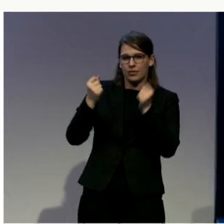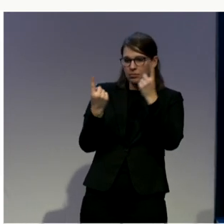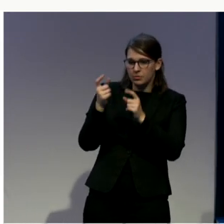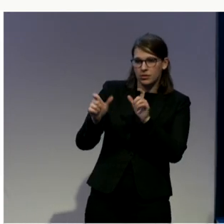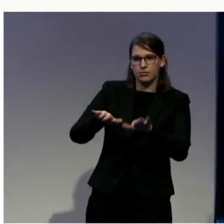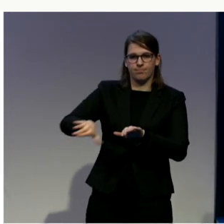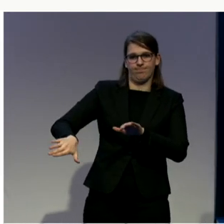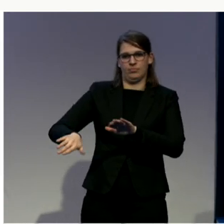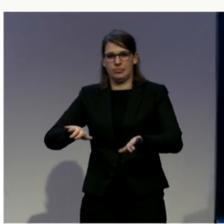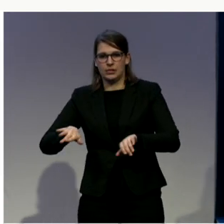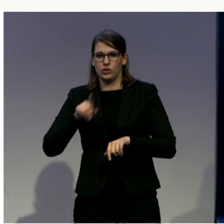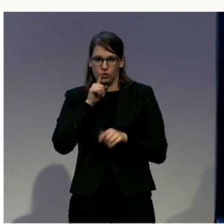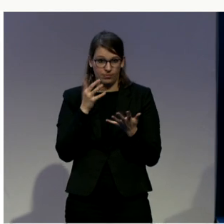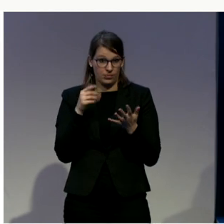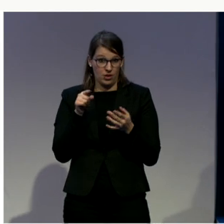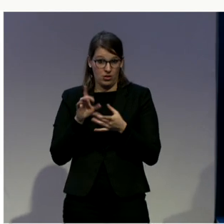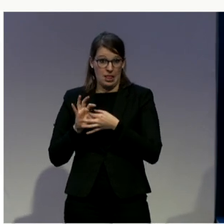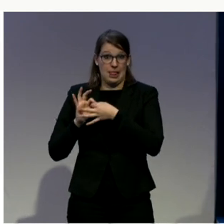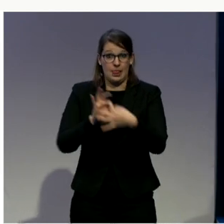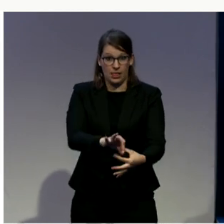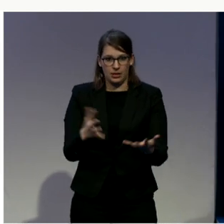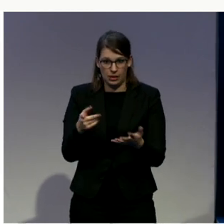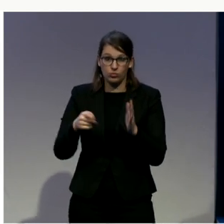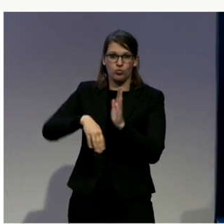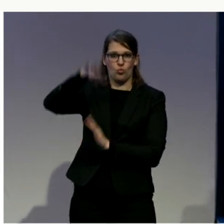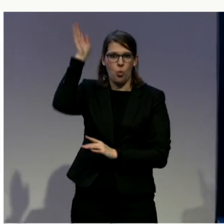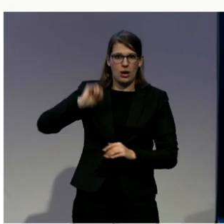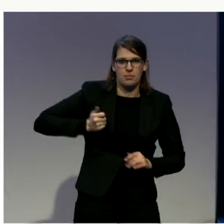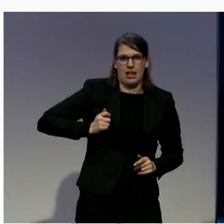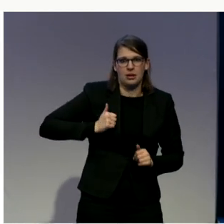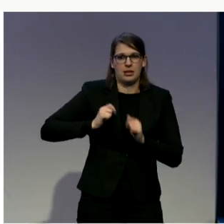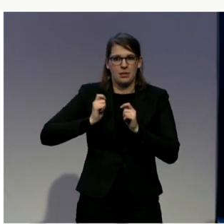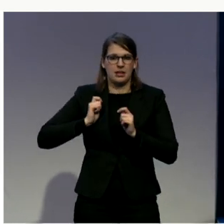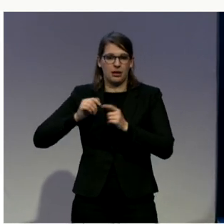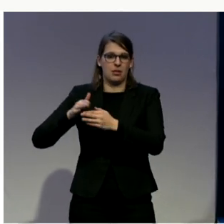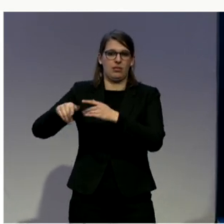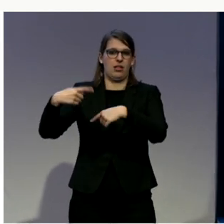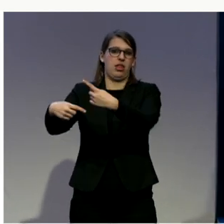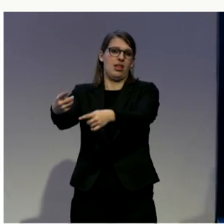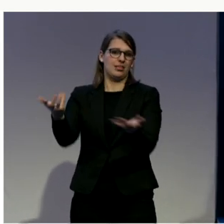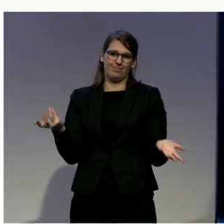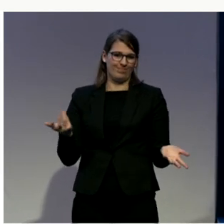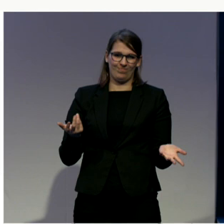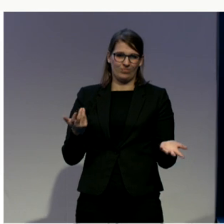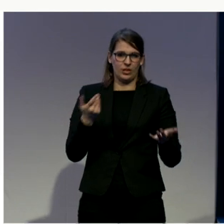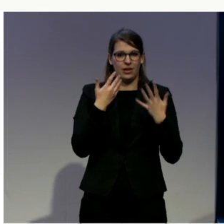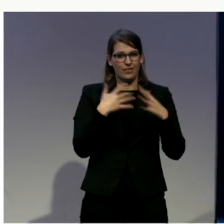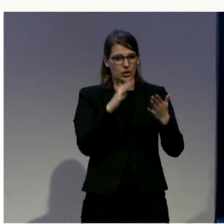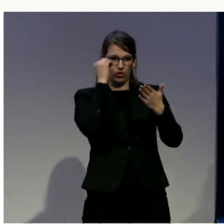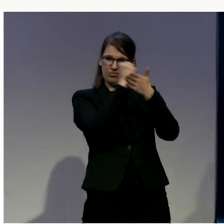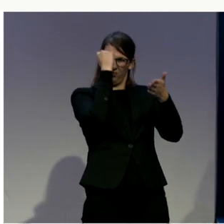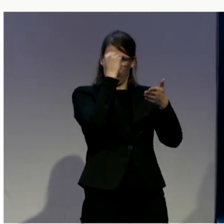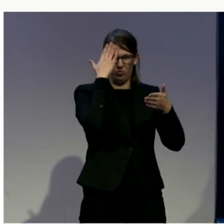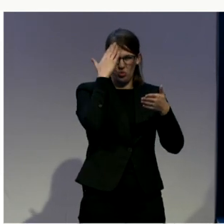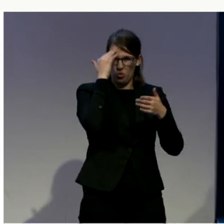in the criminal justice system. I think a lot of the bias comes from not really knowing the disability community,